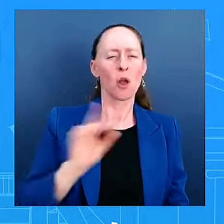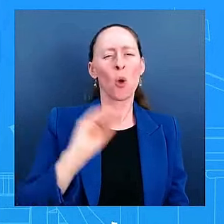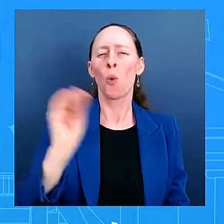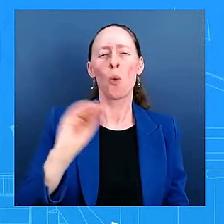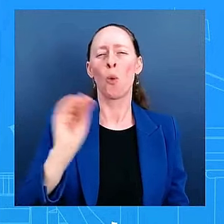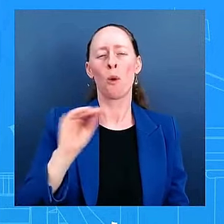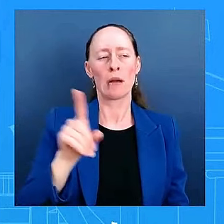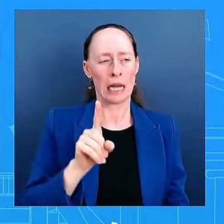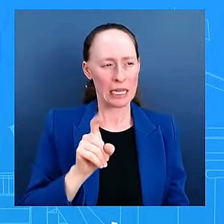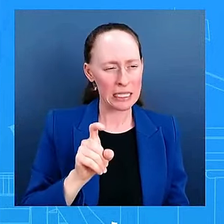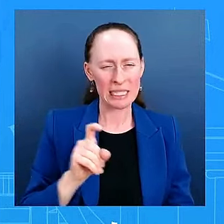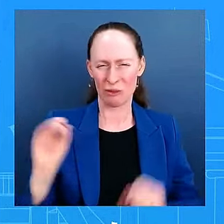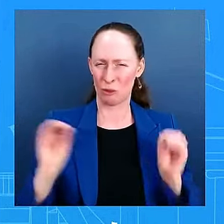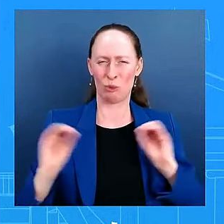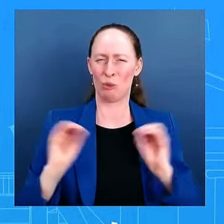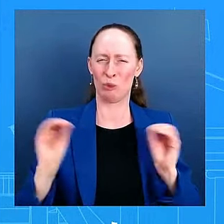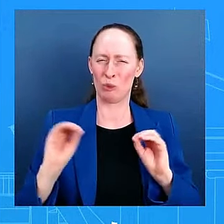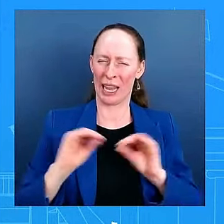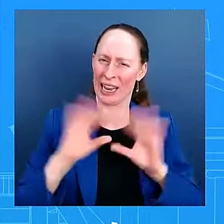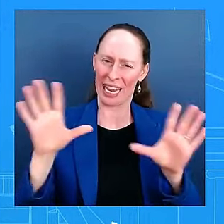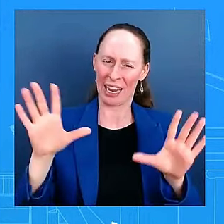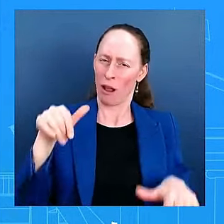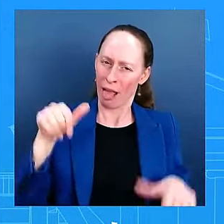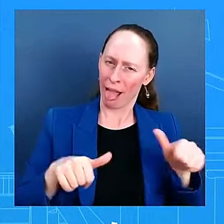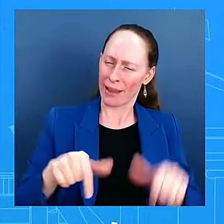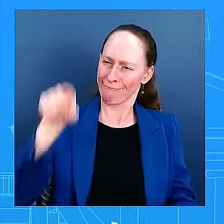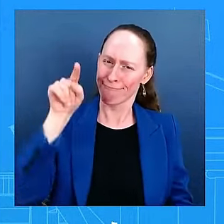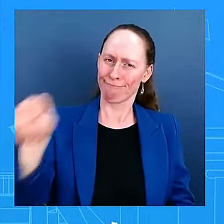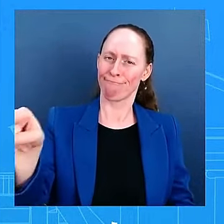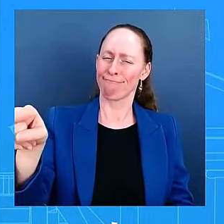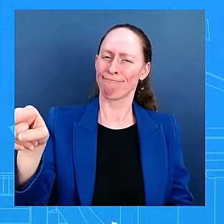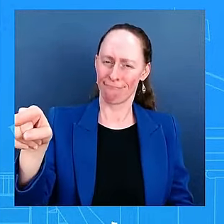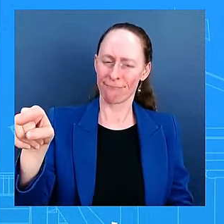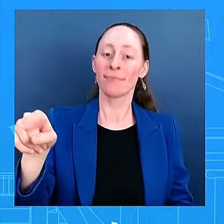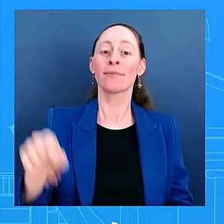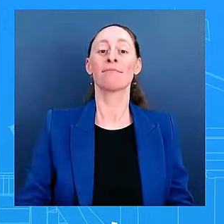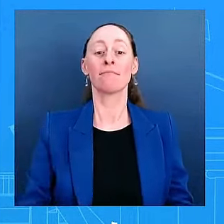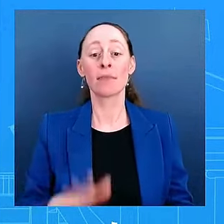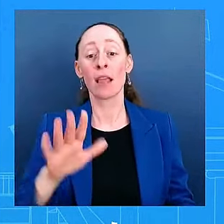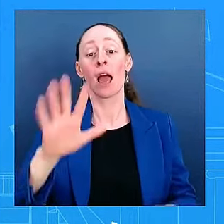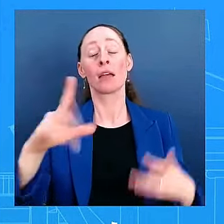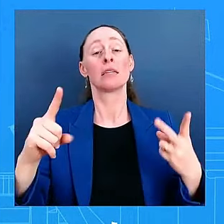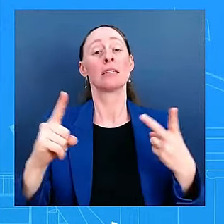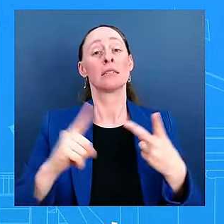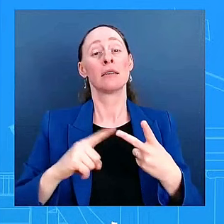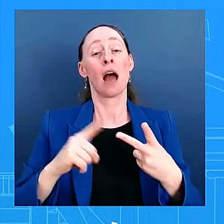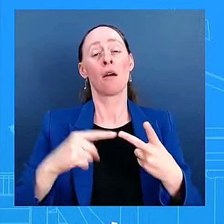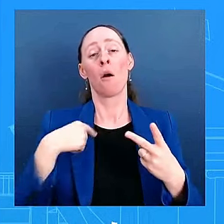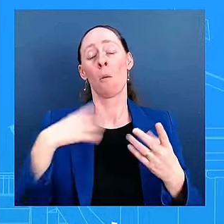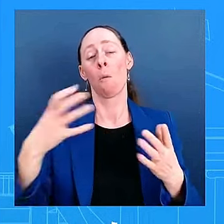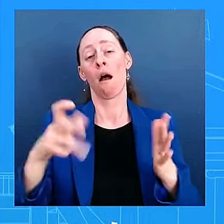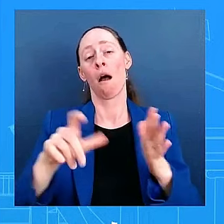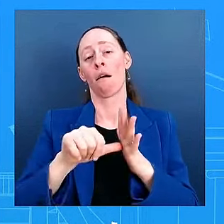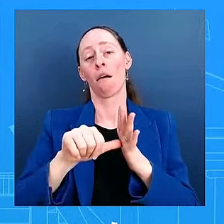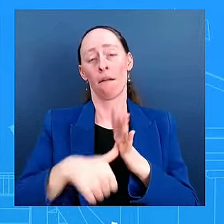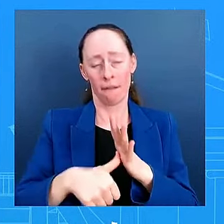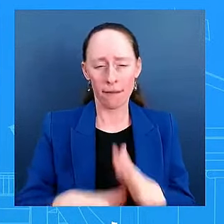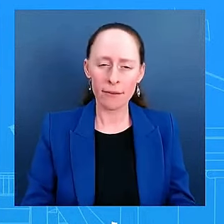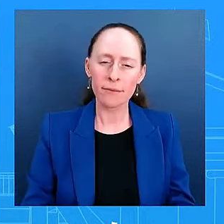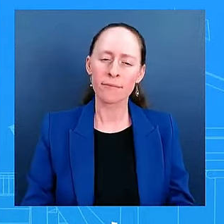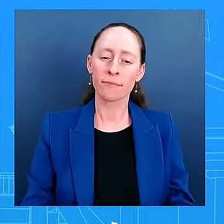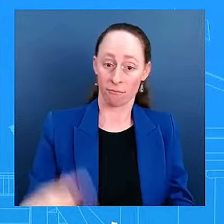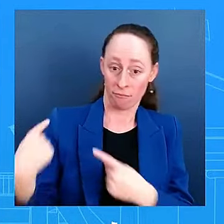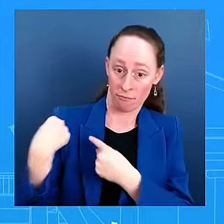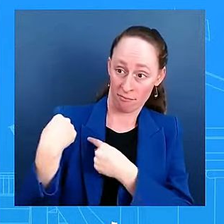to do. And I would want to say as well, is that if you look at the four years, almost three, well, three plus years,